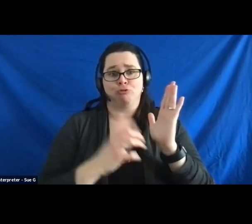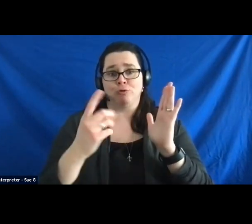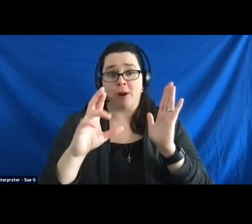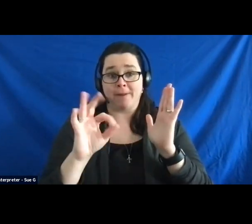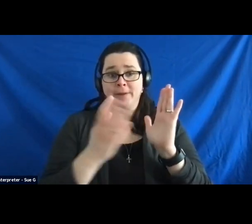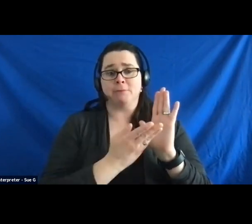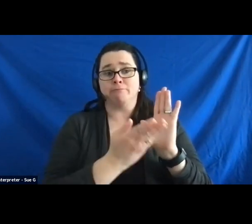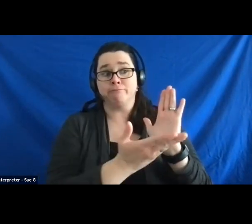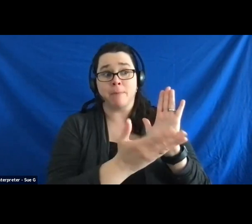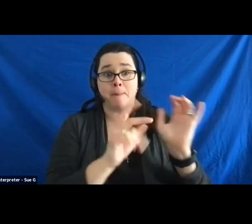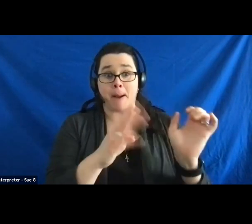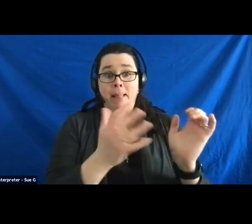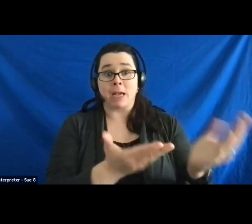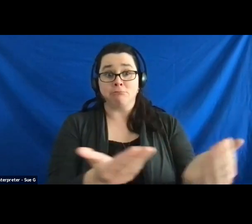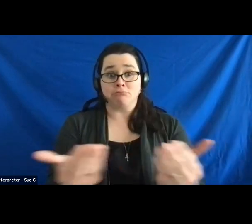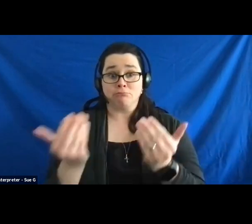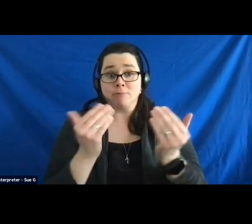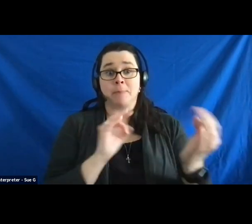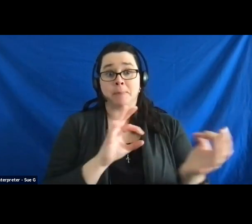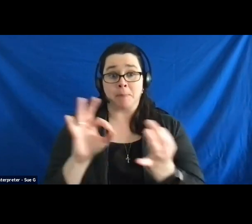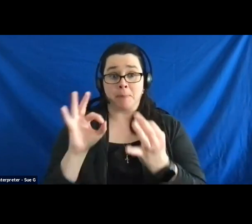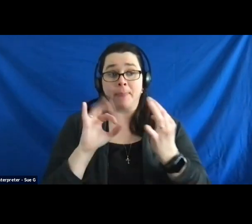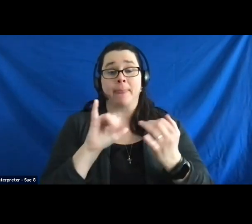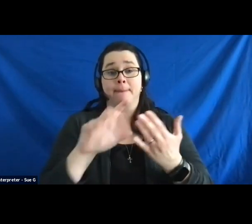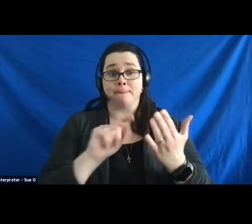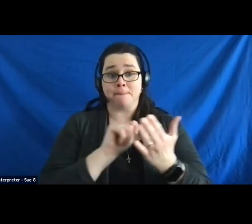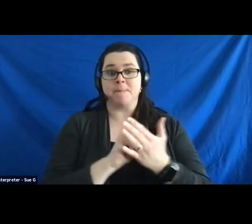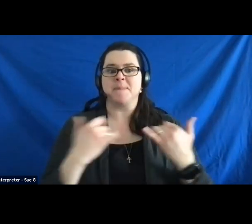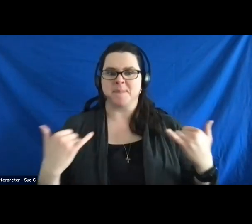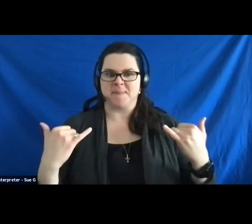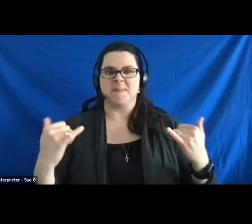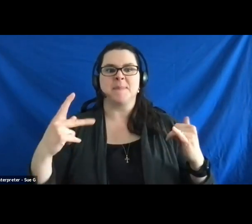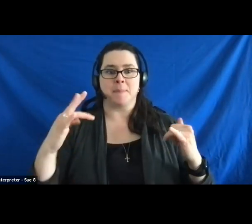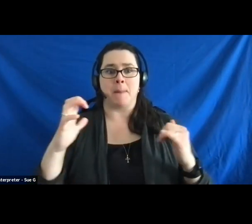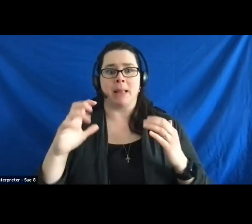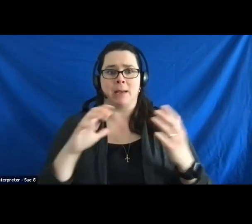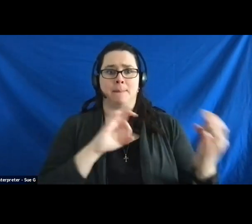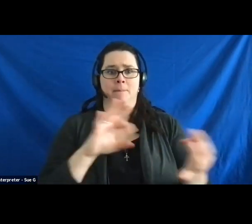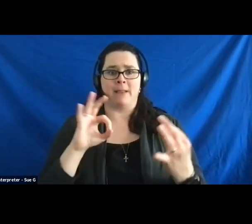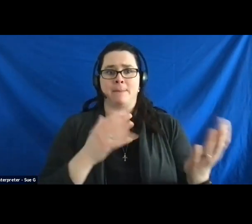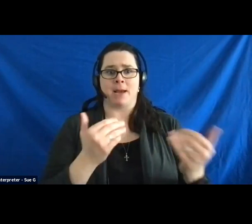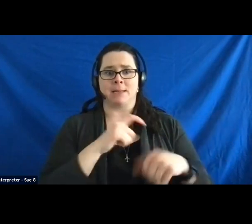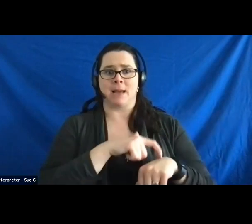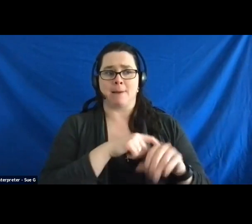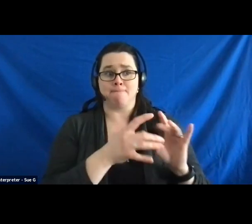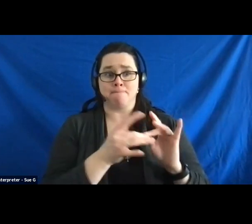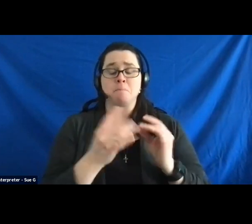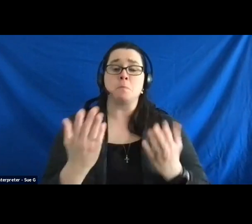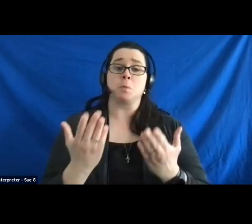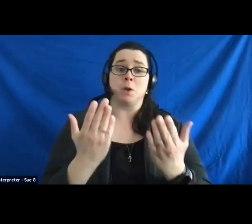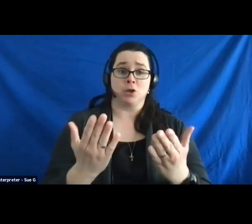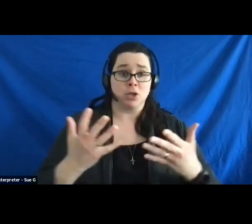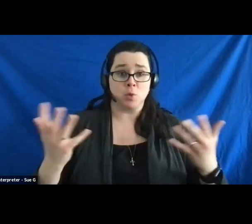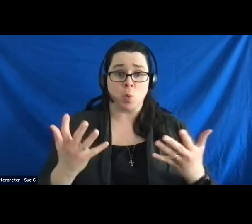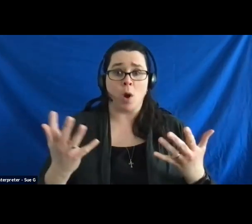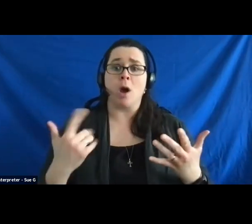input. It was during this public input period that we're currently in still that it was suggested that we actually